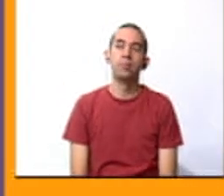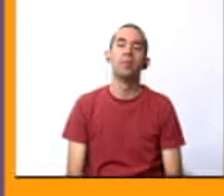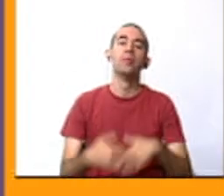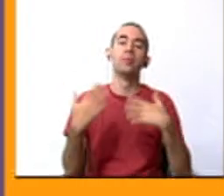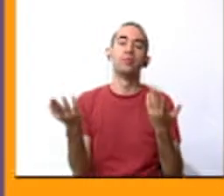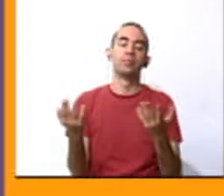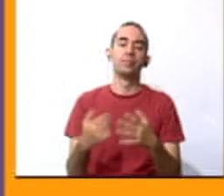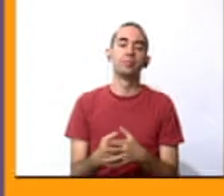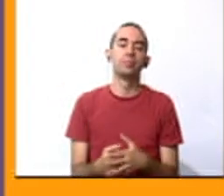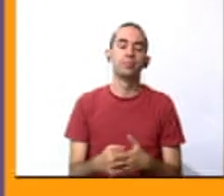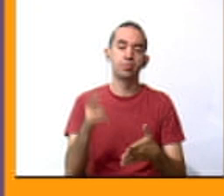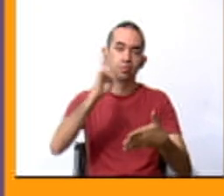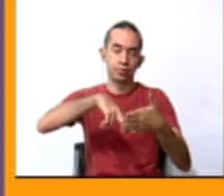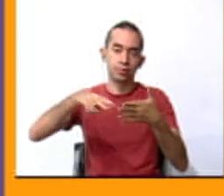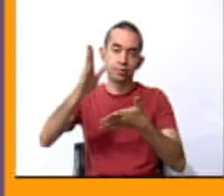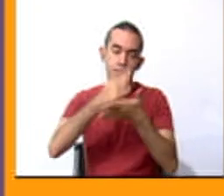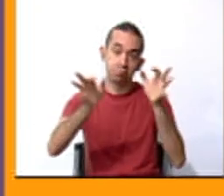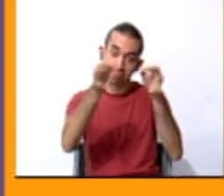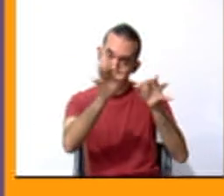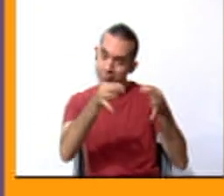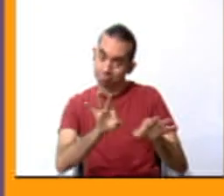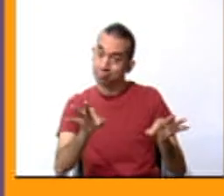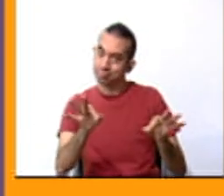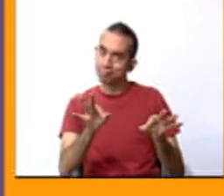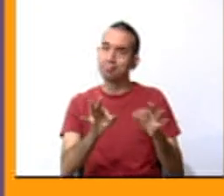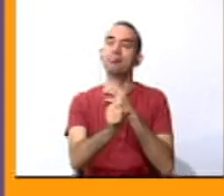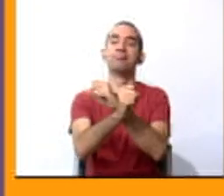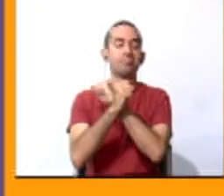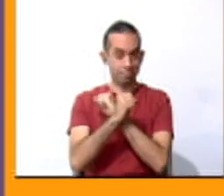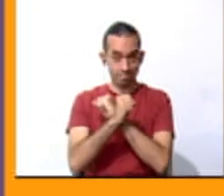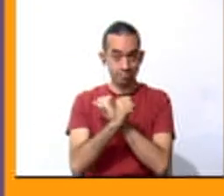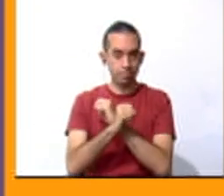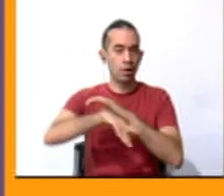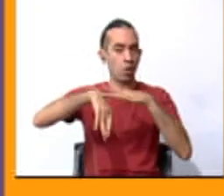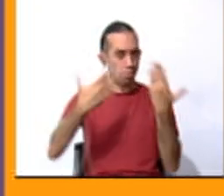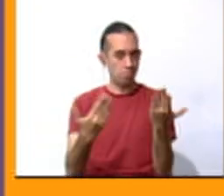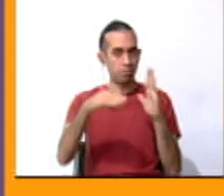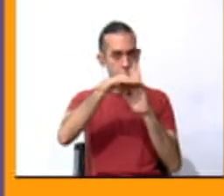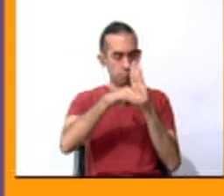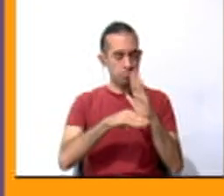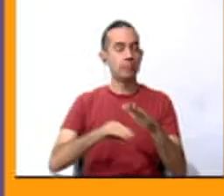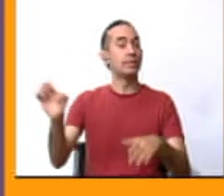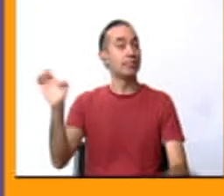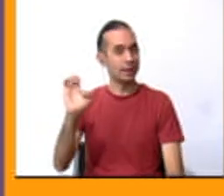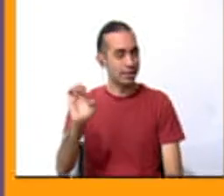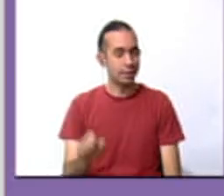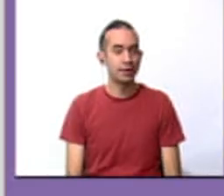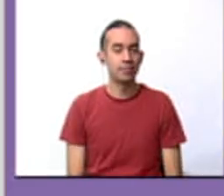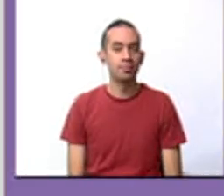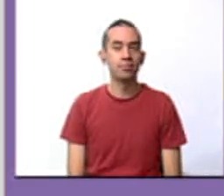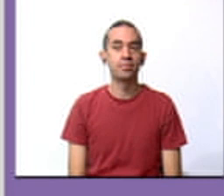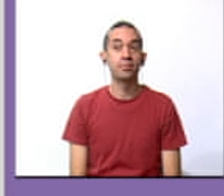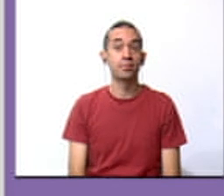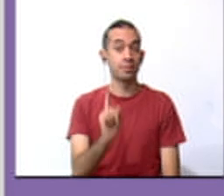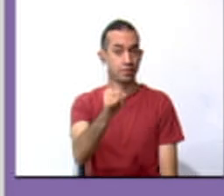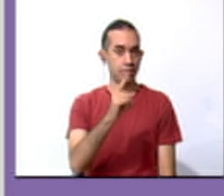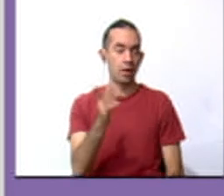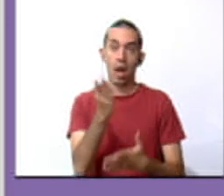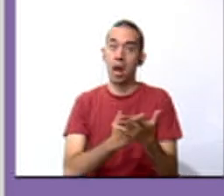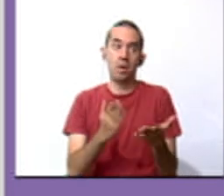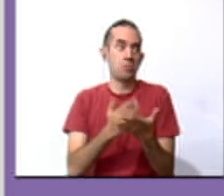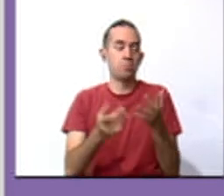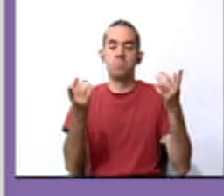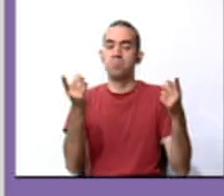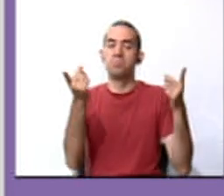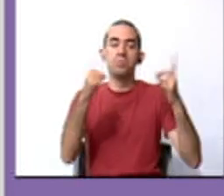And let's read some texts about safety measures in case of an emergency or a natural disasters.